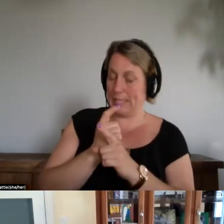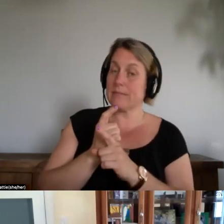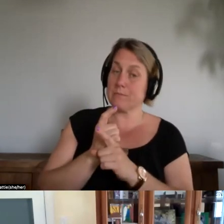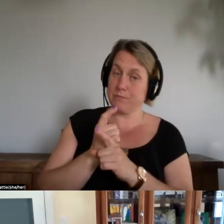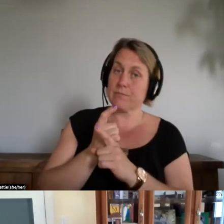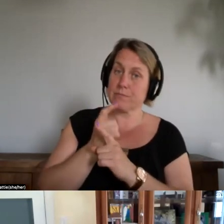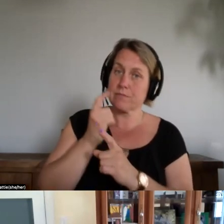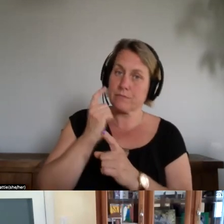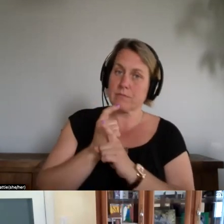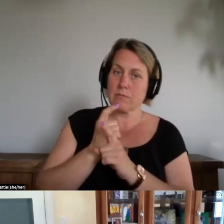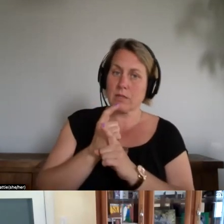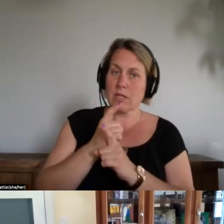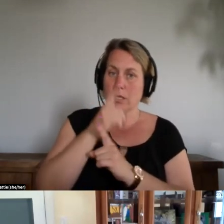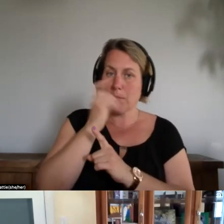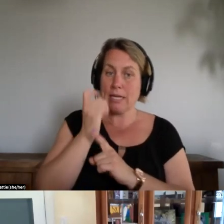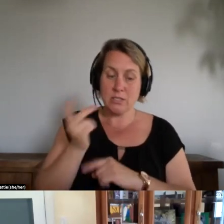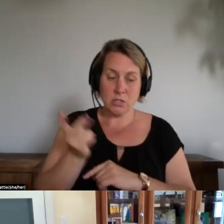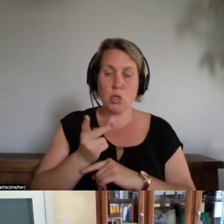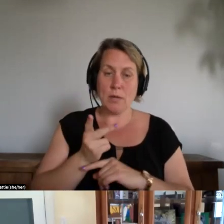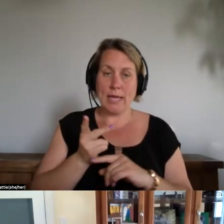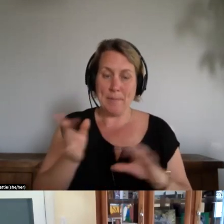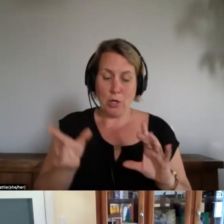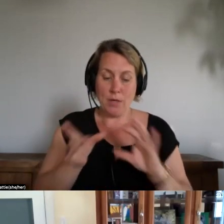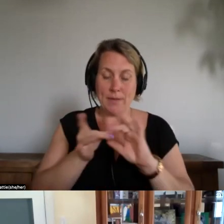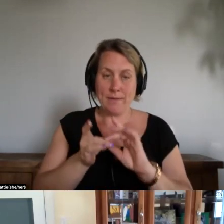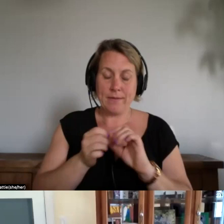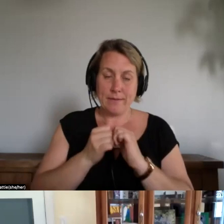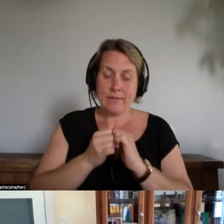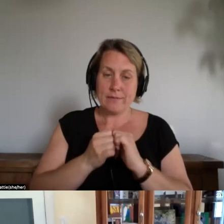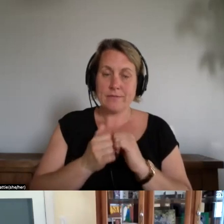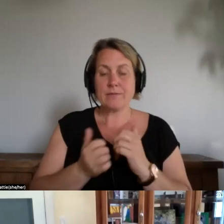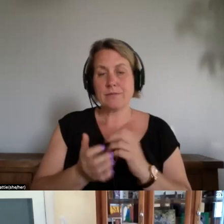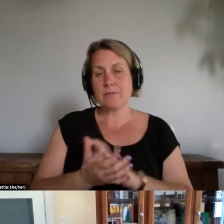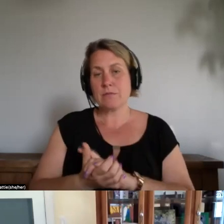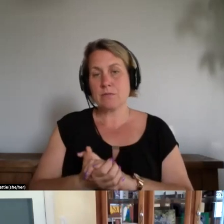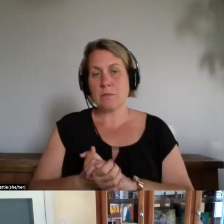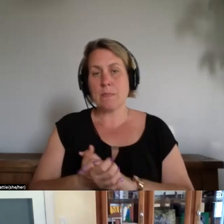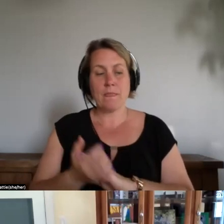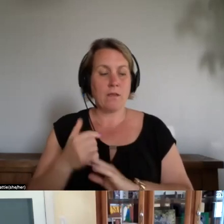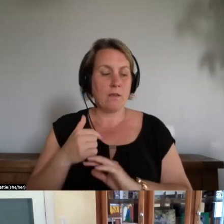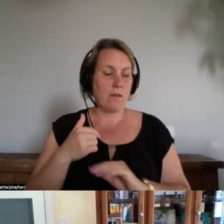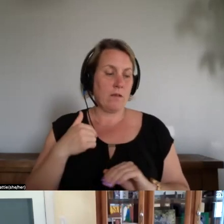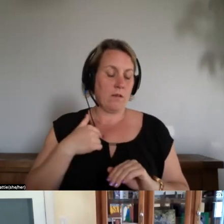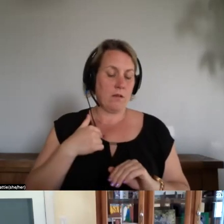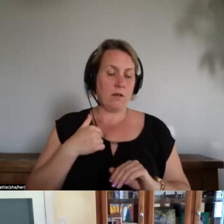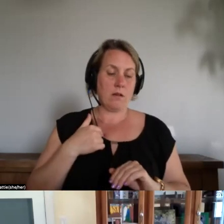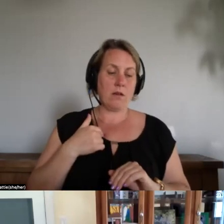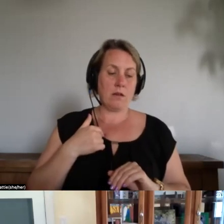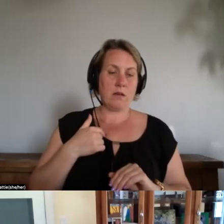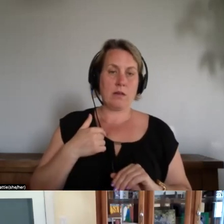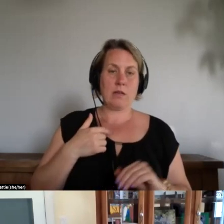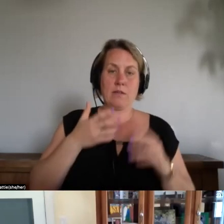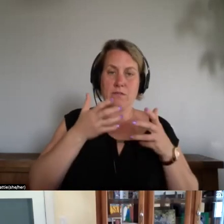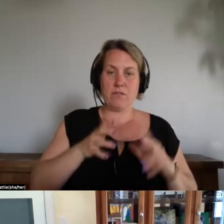because they are you know and uh uh i completed a study on haida guai